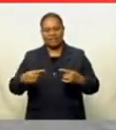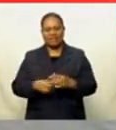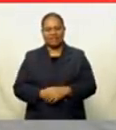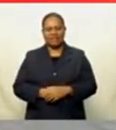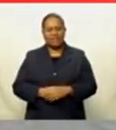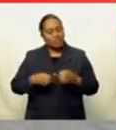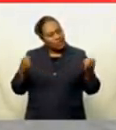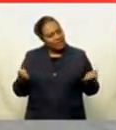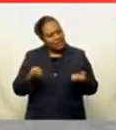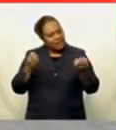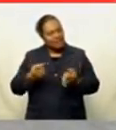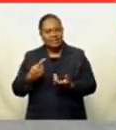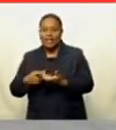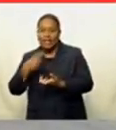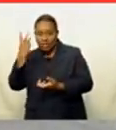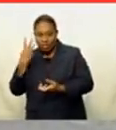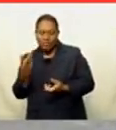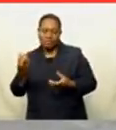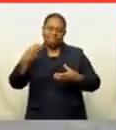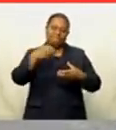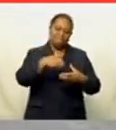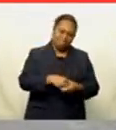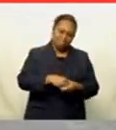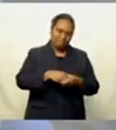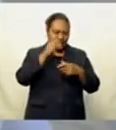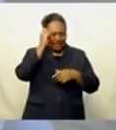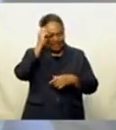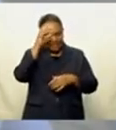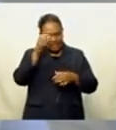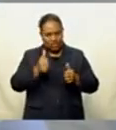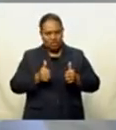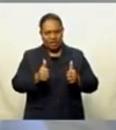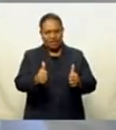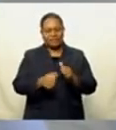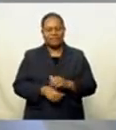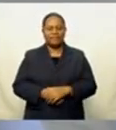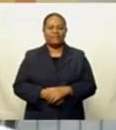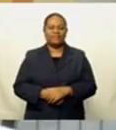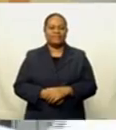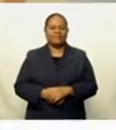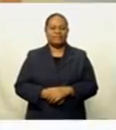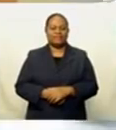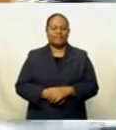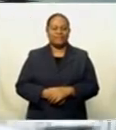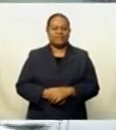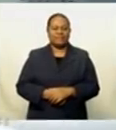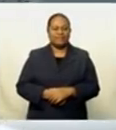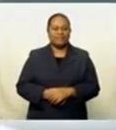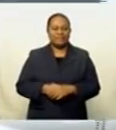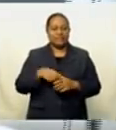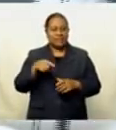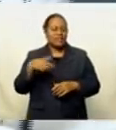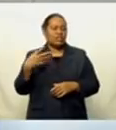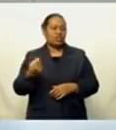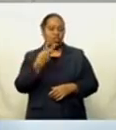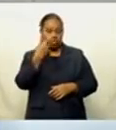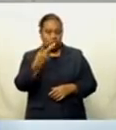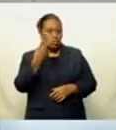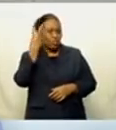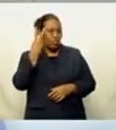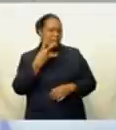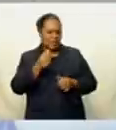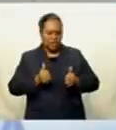is encouraging other women to join the taxi industry. We're two females, we're driving from here. This work is challenging.